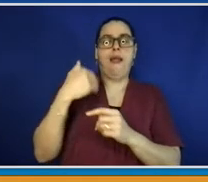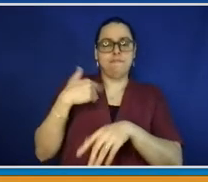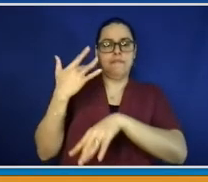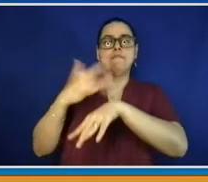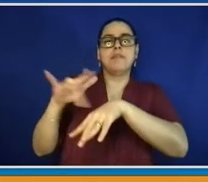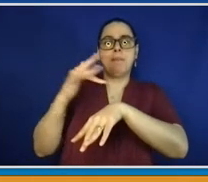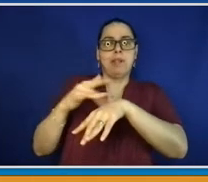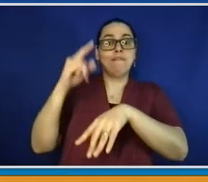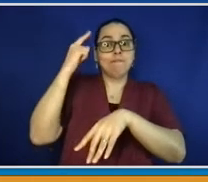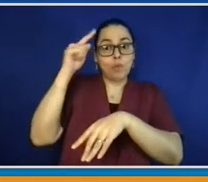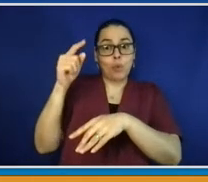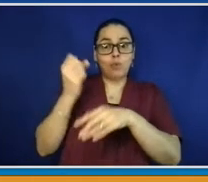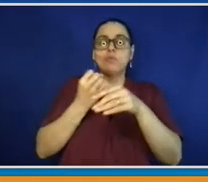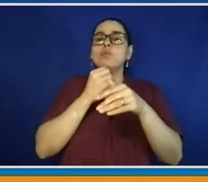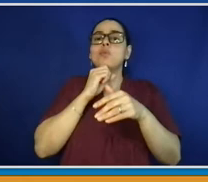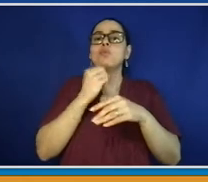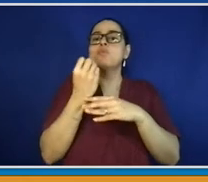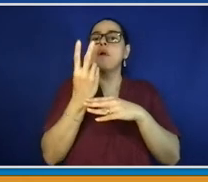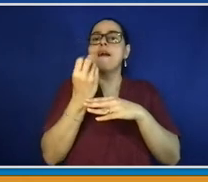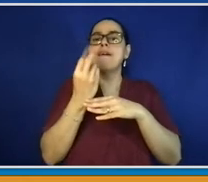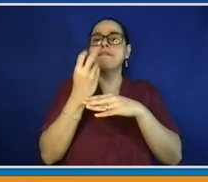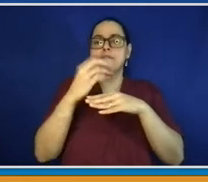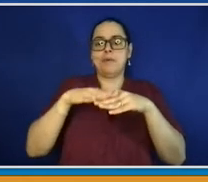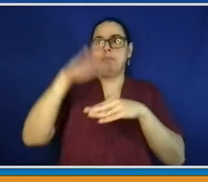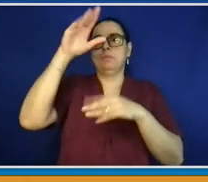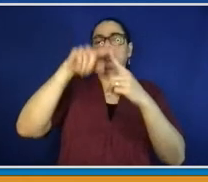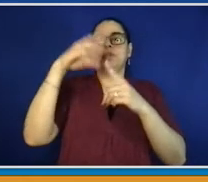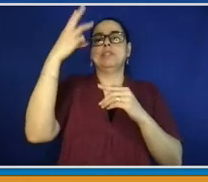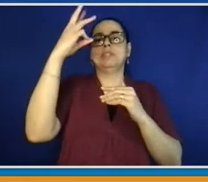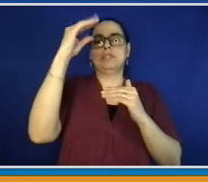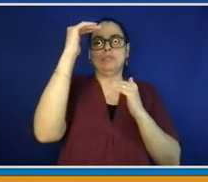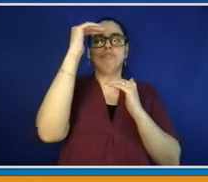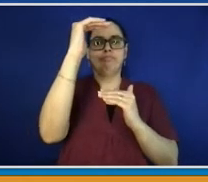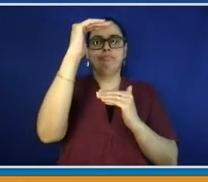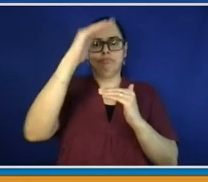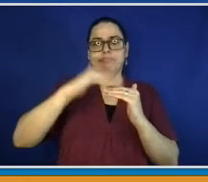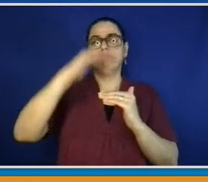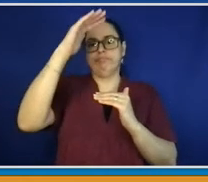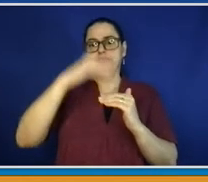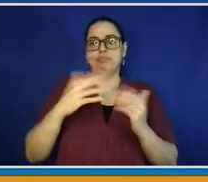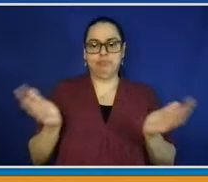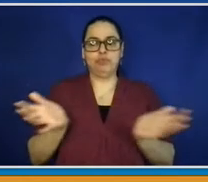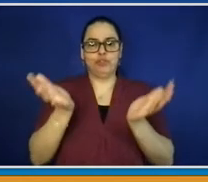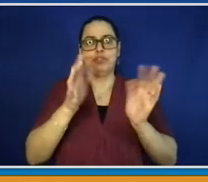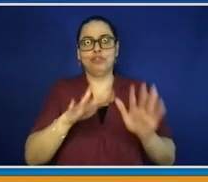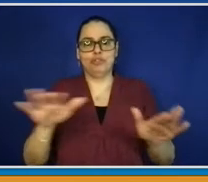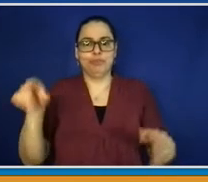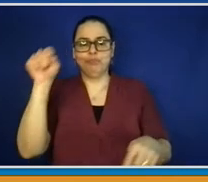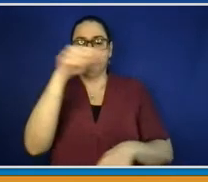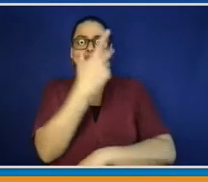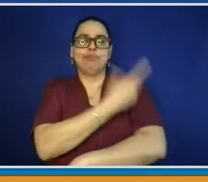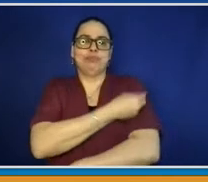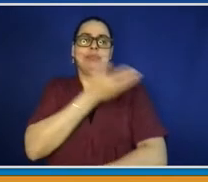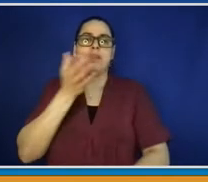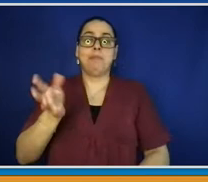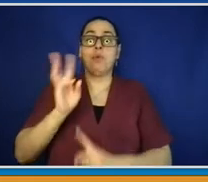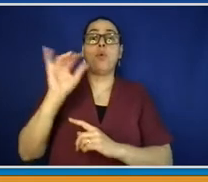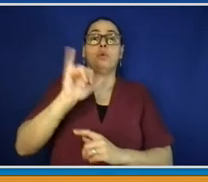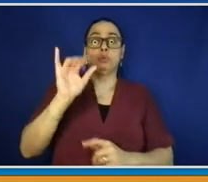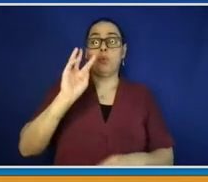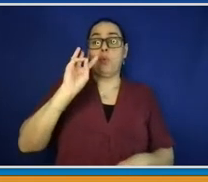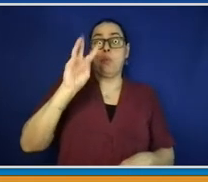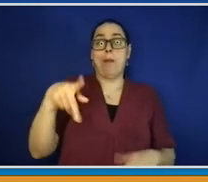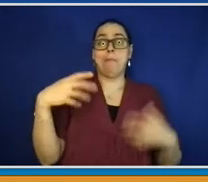also have walk-in vaccinations now at our White Plains Health Clinic. White Plains Health Clinic has been administering vaccinations since the very beginning of the